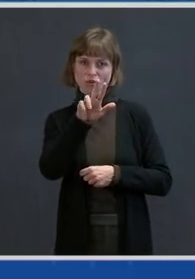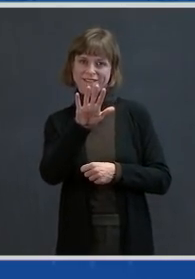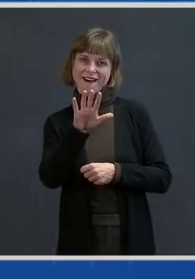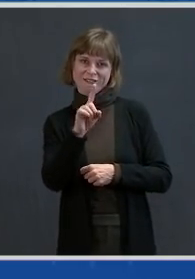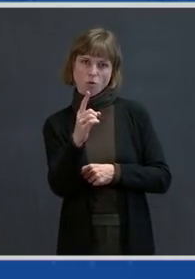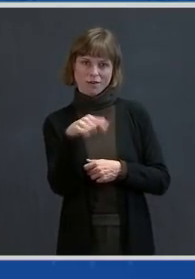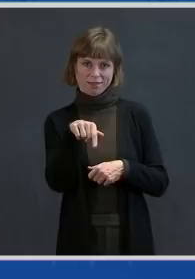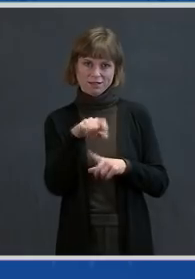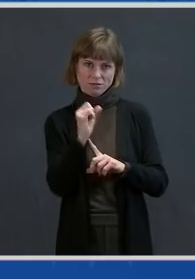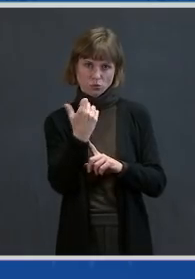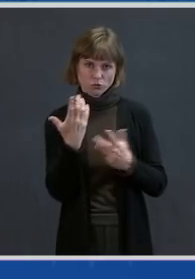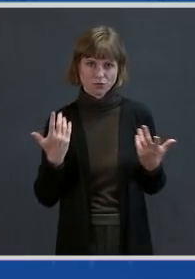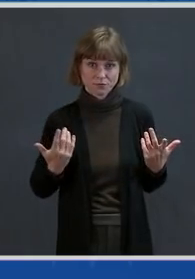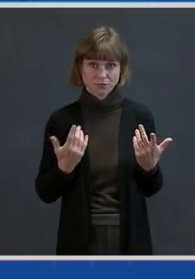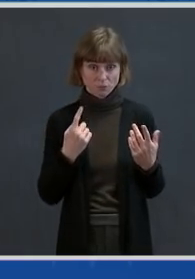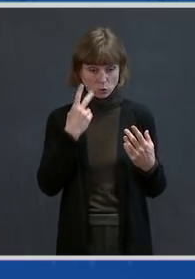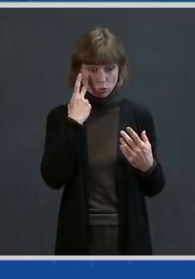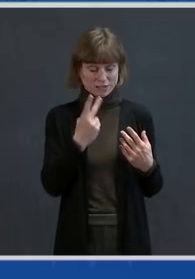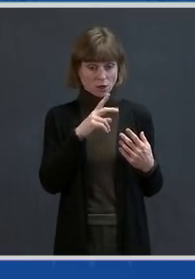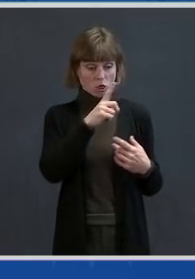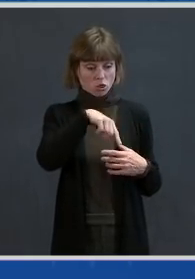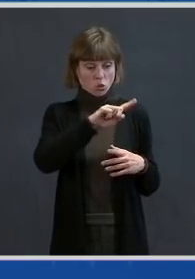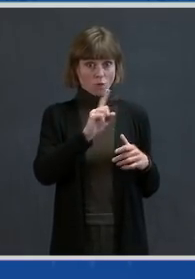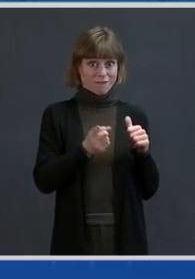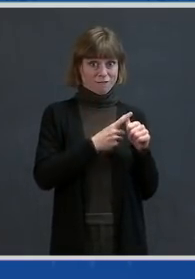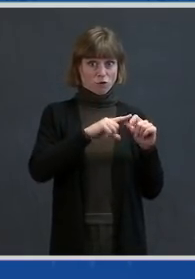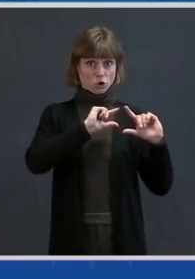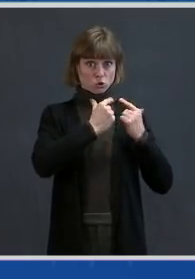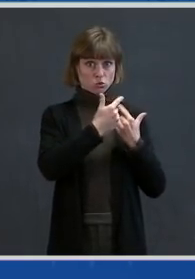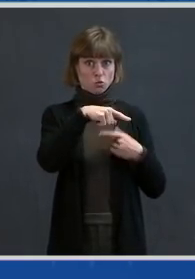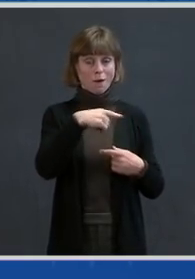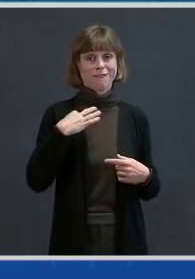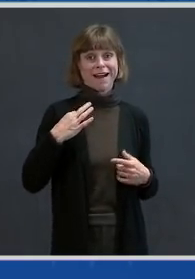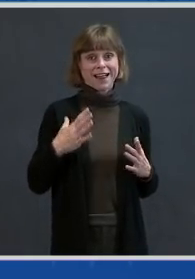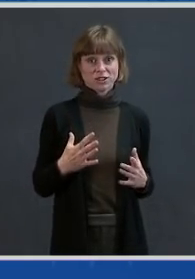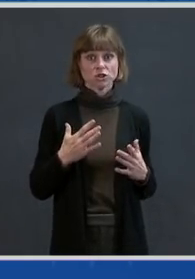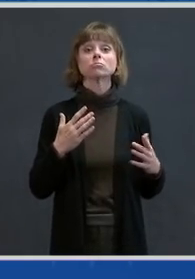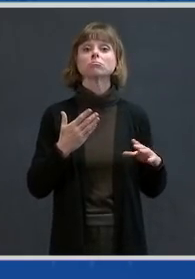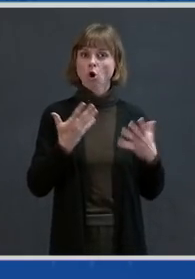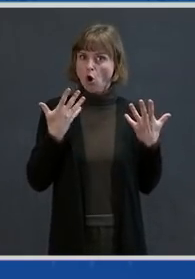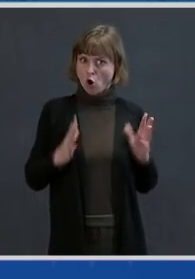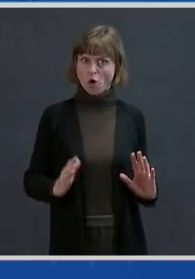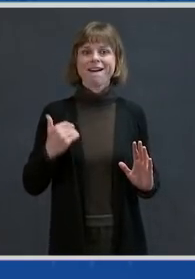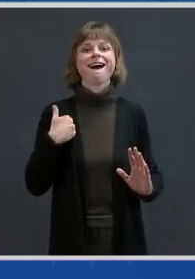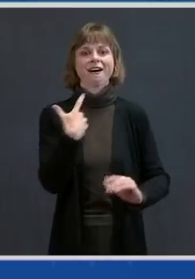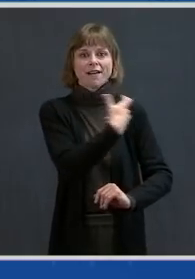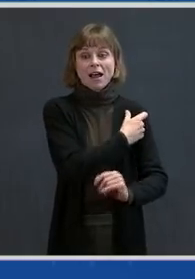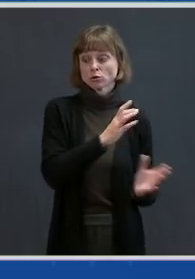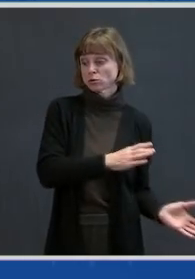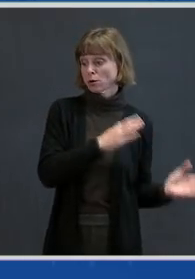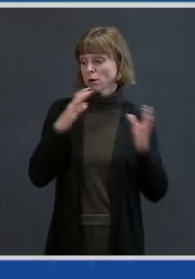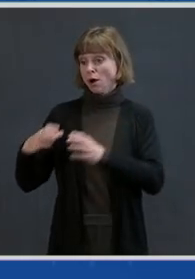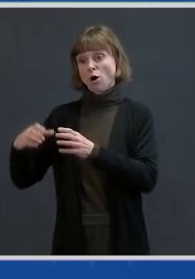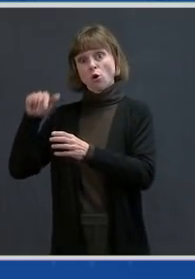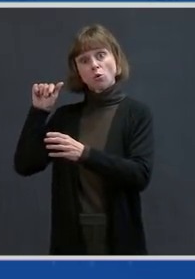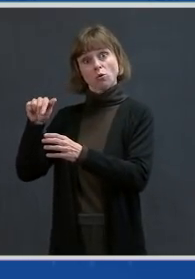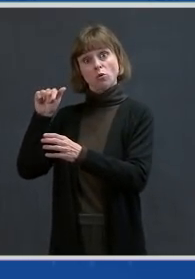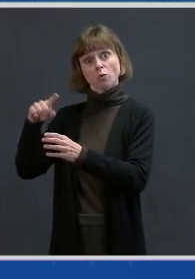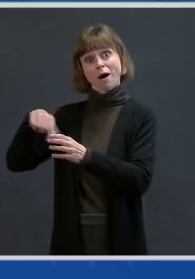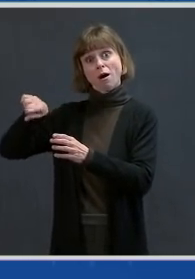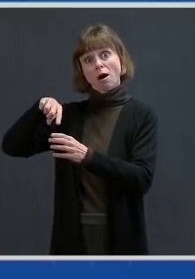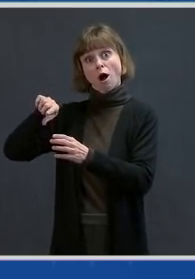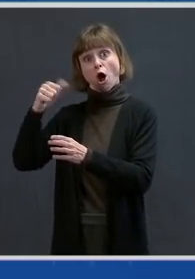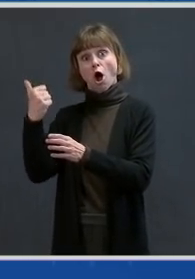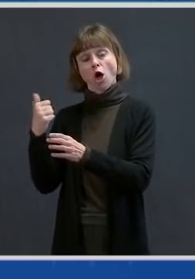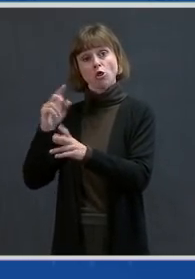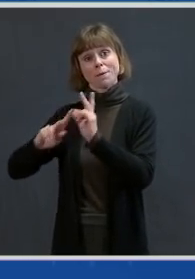cohort is in previously vaccinated volunteers, and the second cohort is in individuals who are either unvaccinated